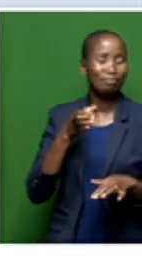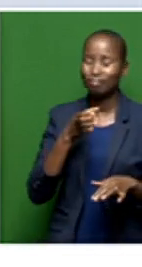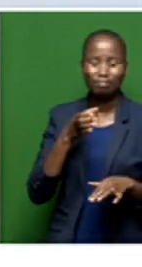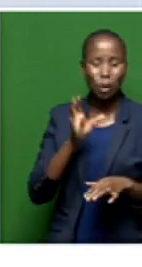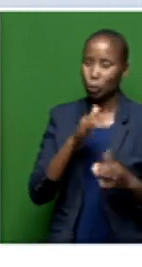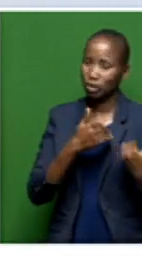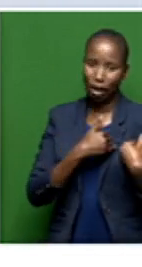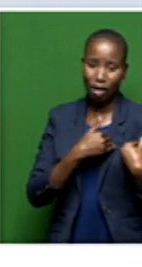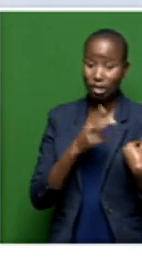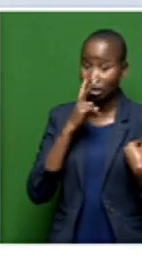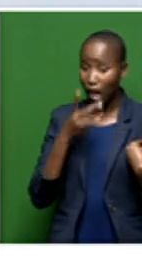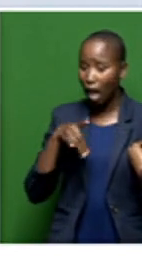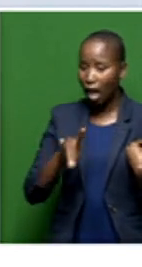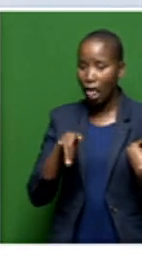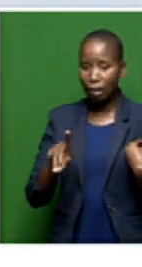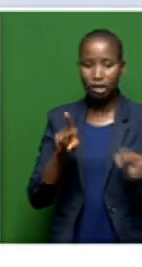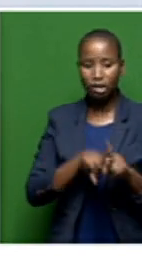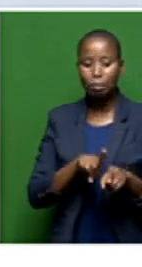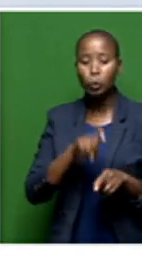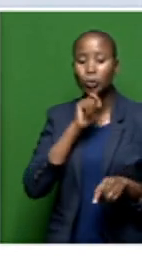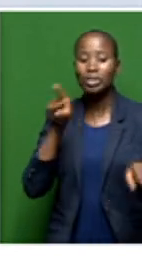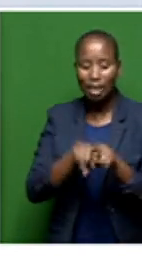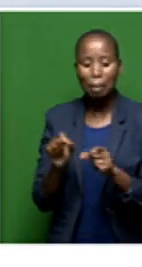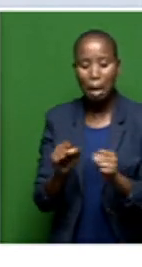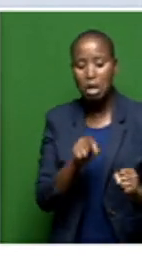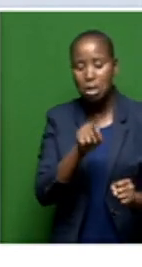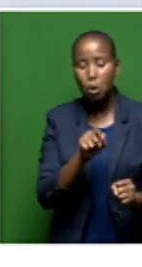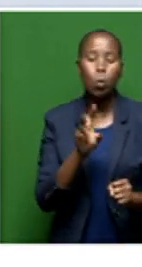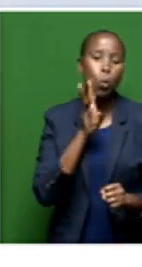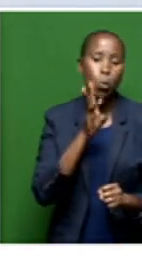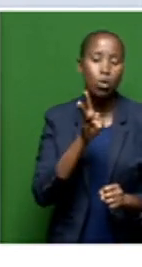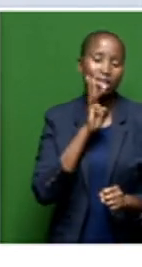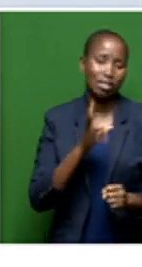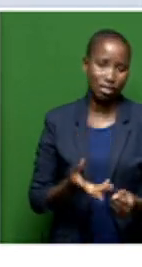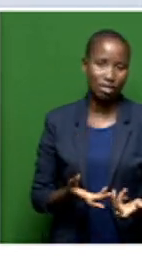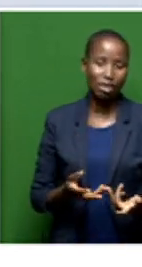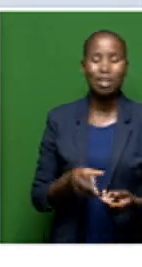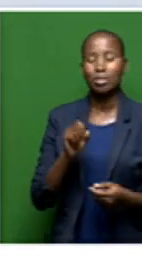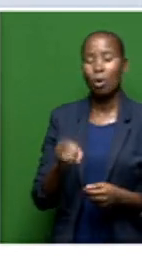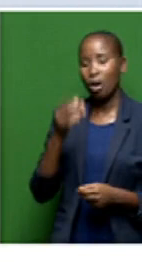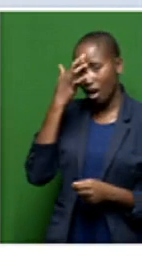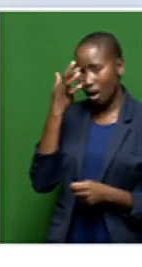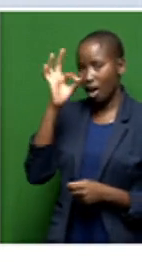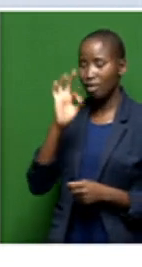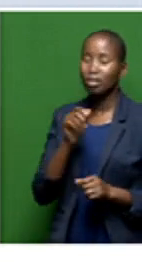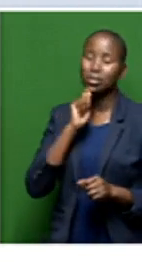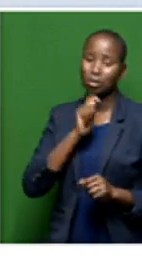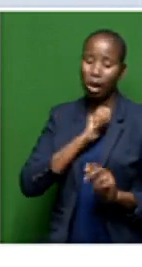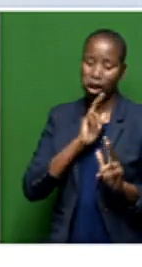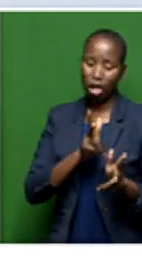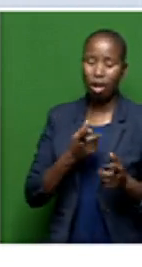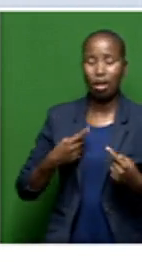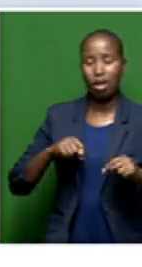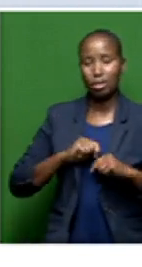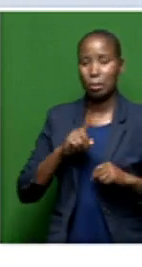as you can see, animals are passing. They are going to drink the same water that we are drinking. Our government has neglected us, hence we are